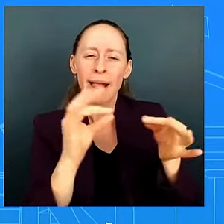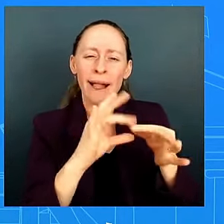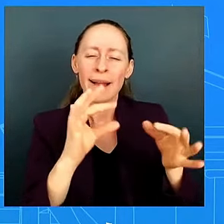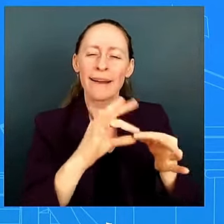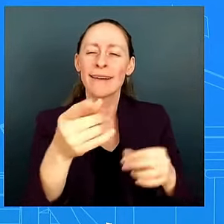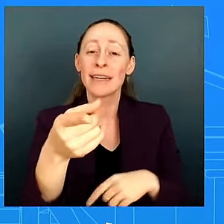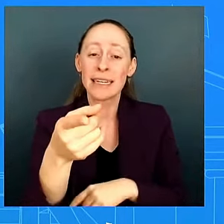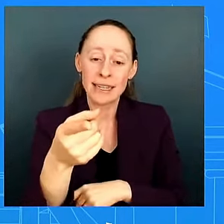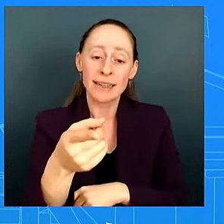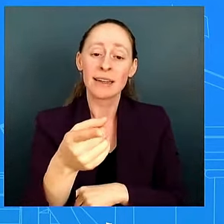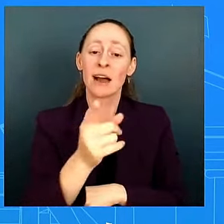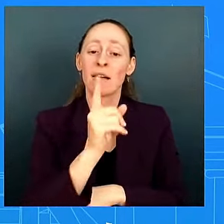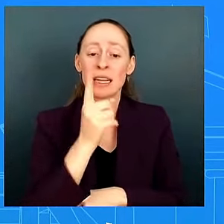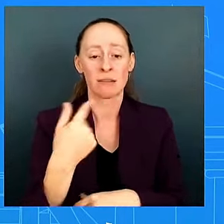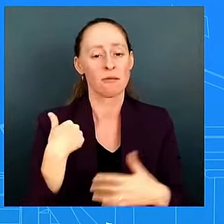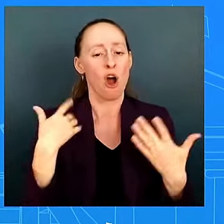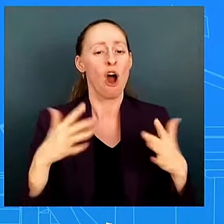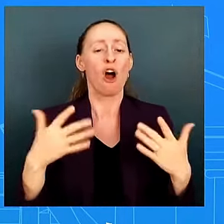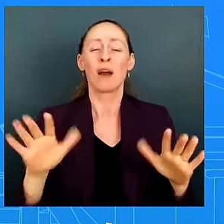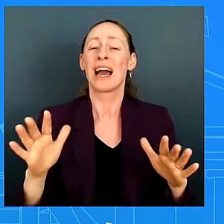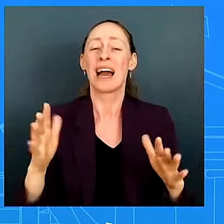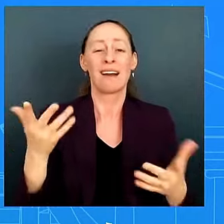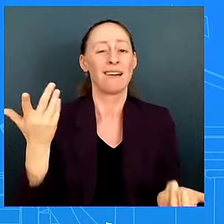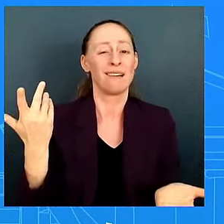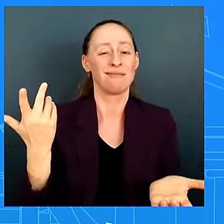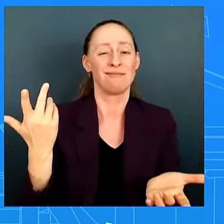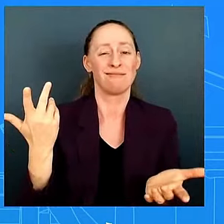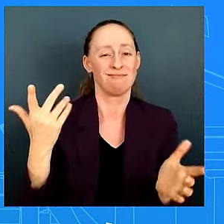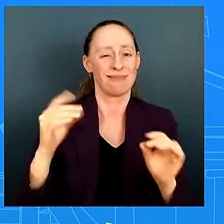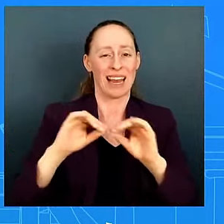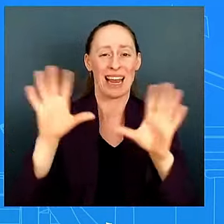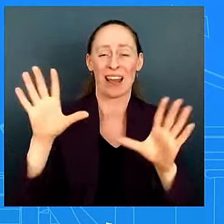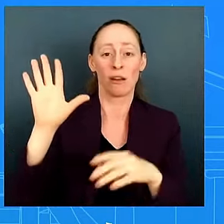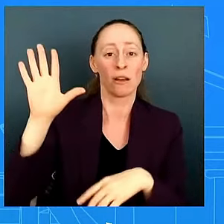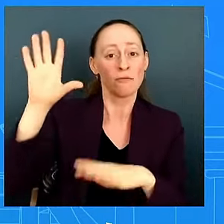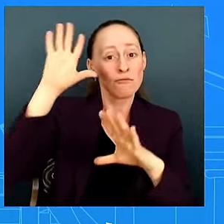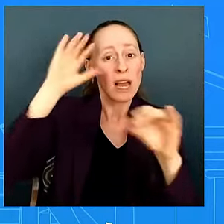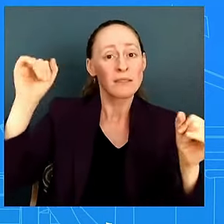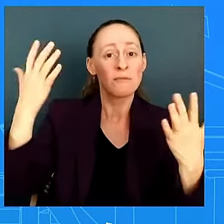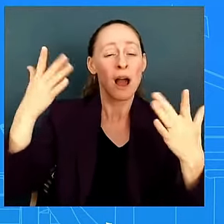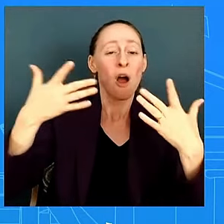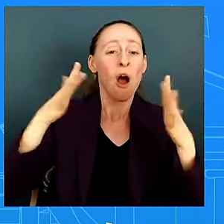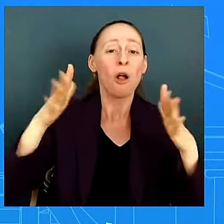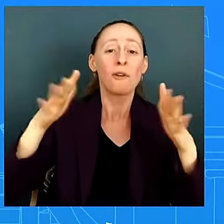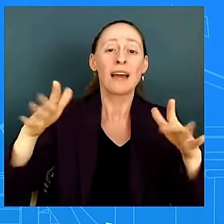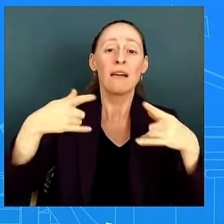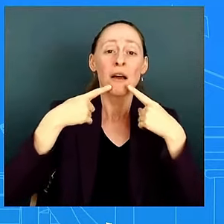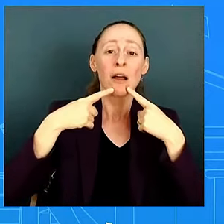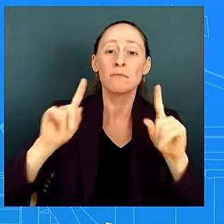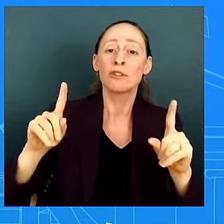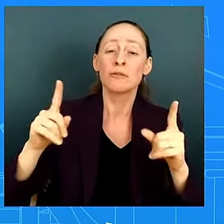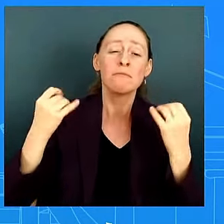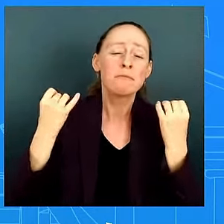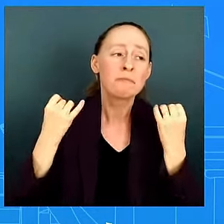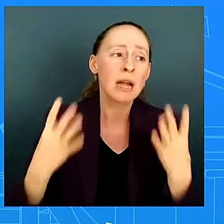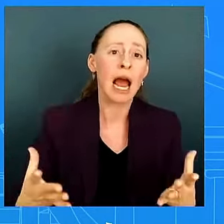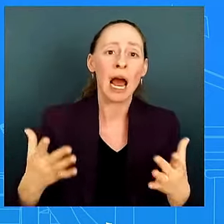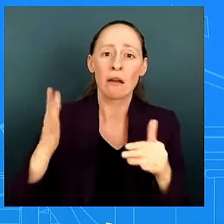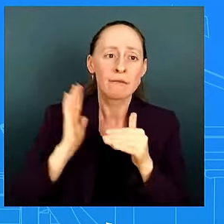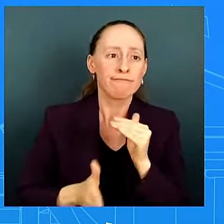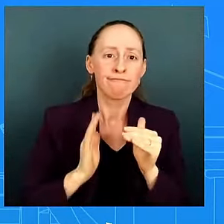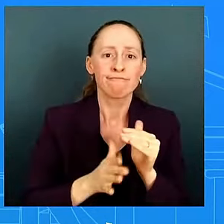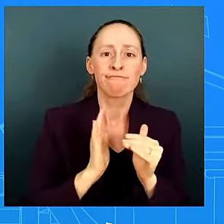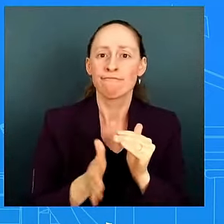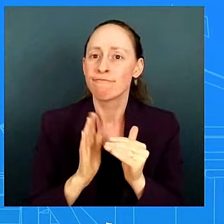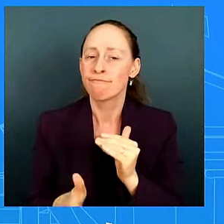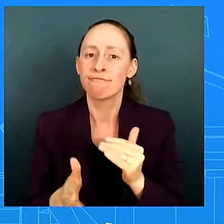record a lot often here in this just however minutes i've been at this podium and look when it comes to